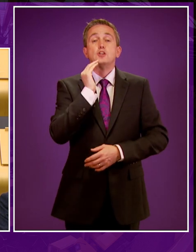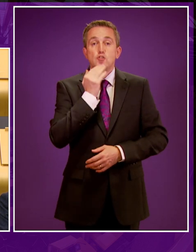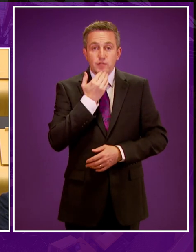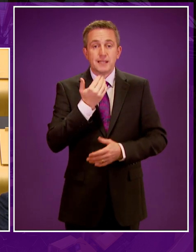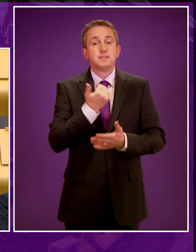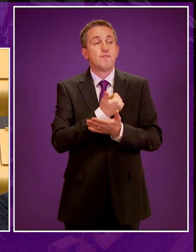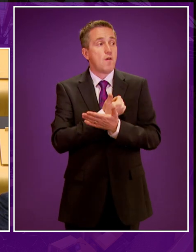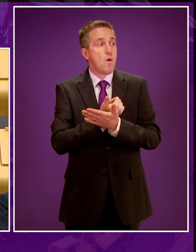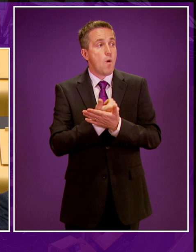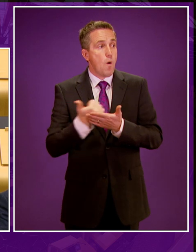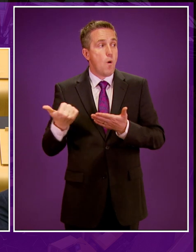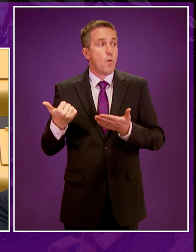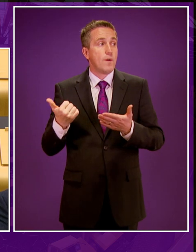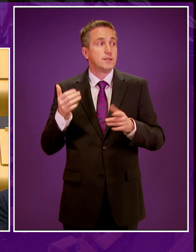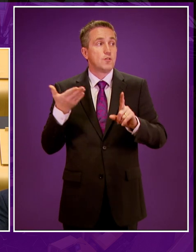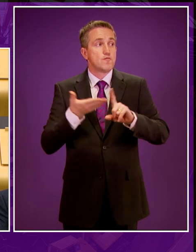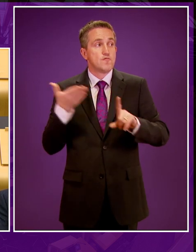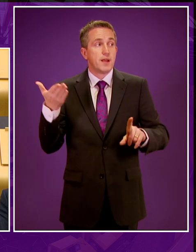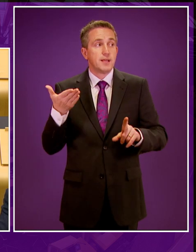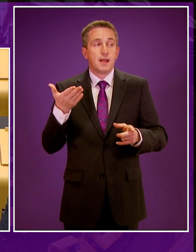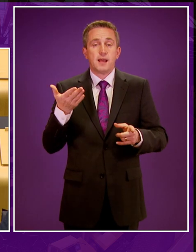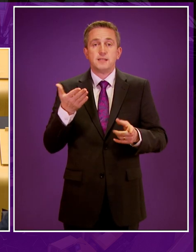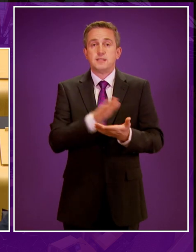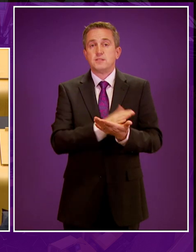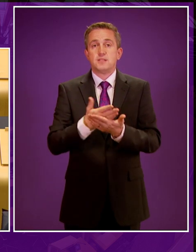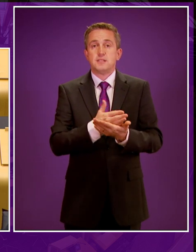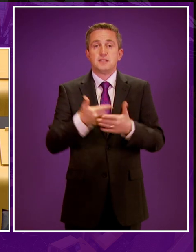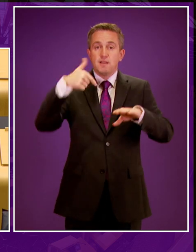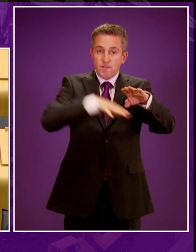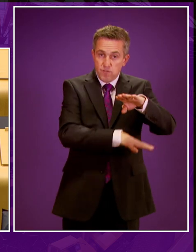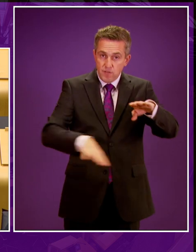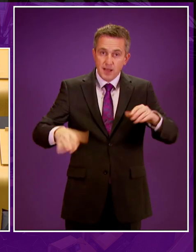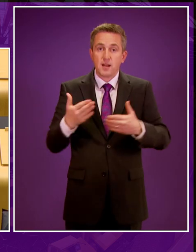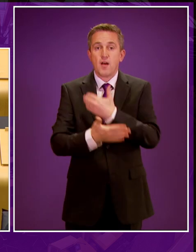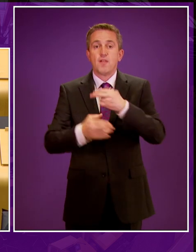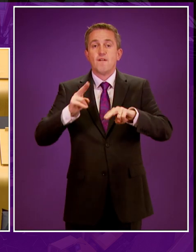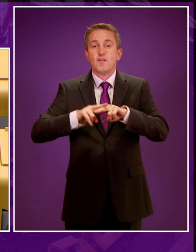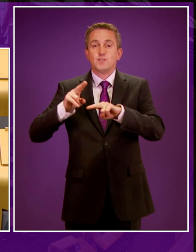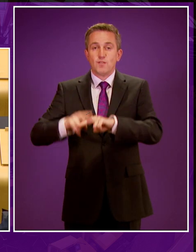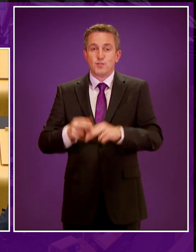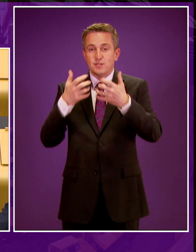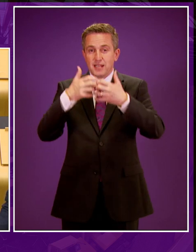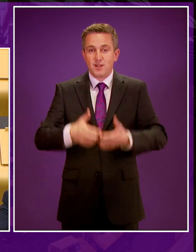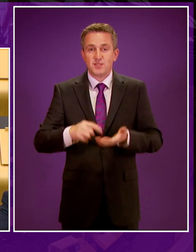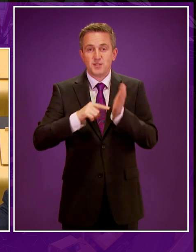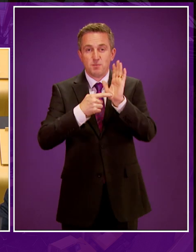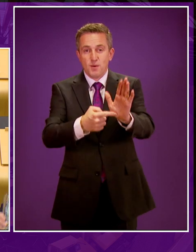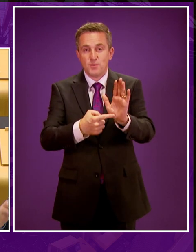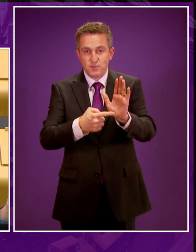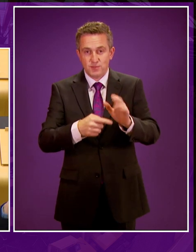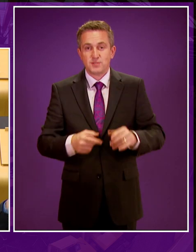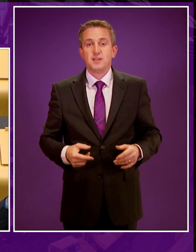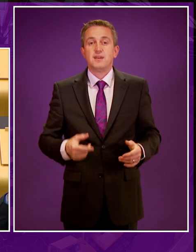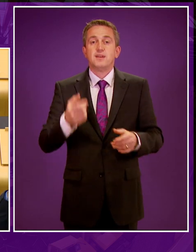always recognised the uncertainties and risks fracking and other new fossil fuel technologies posed. The